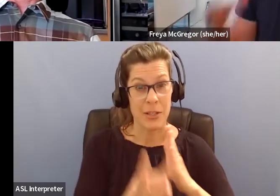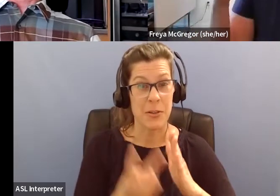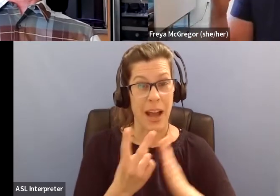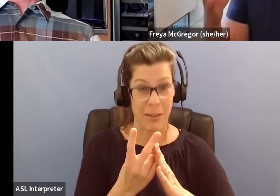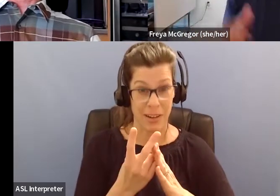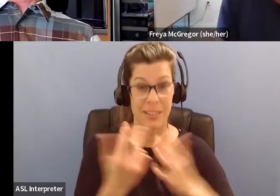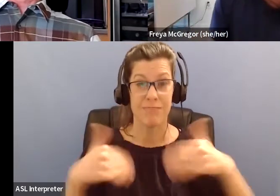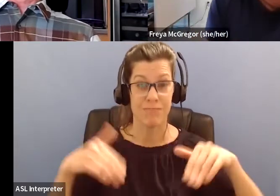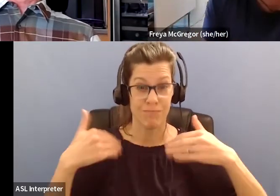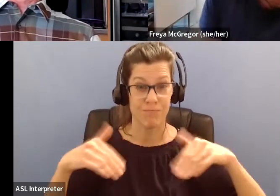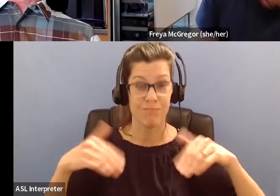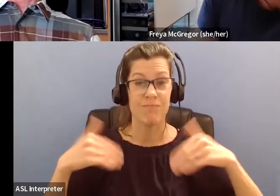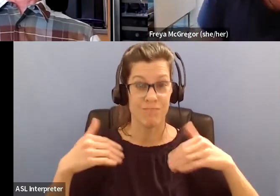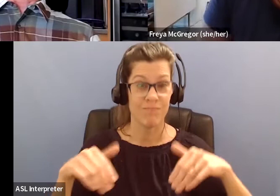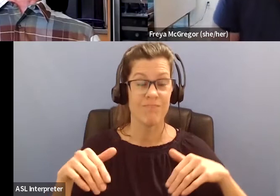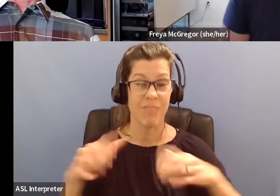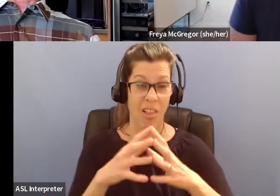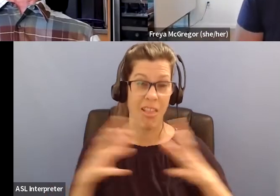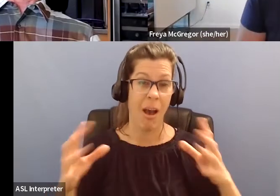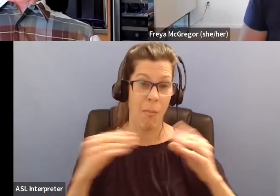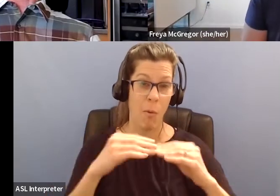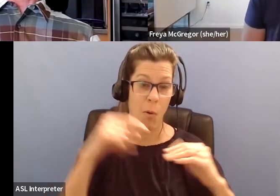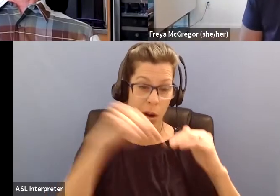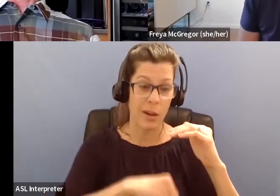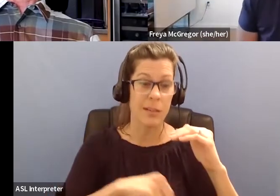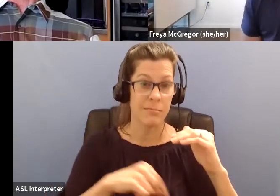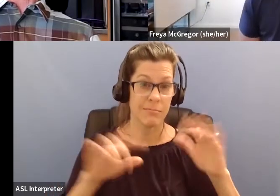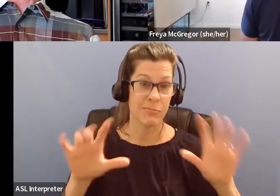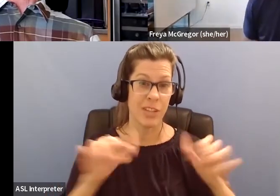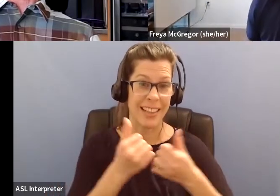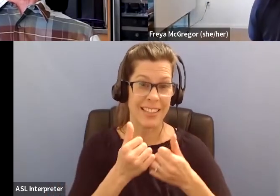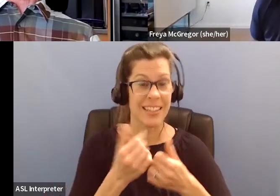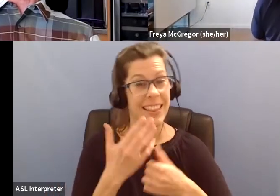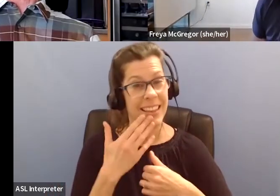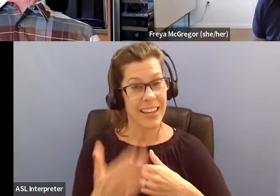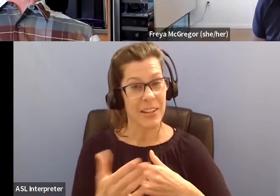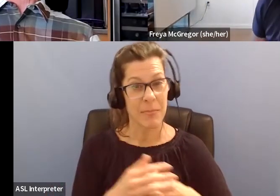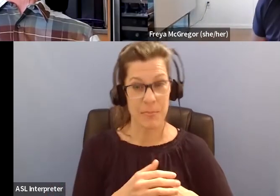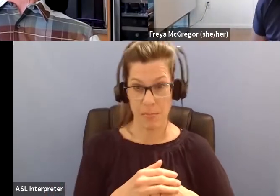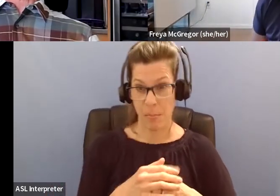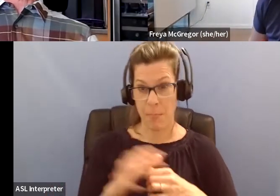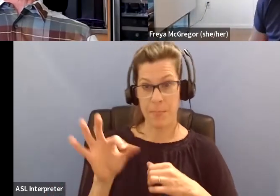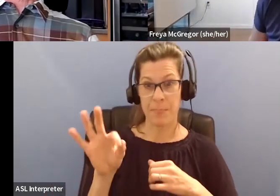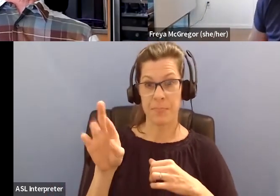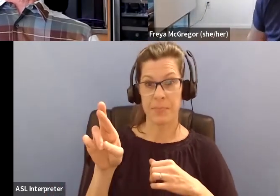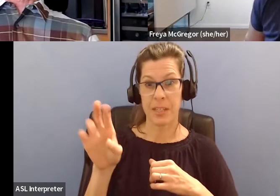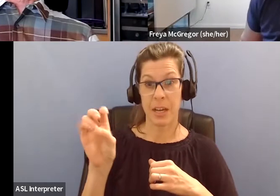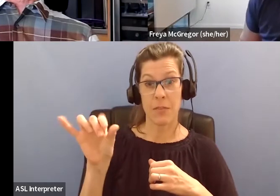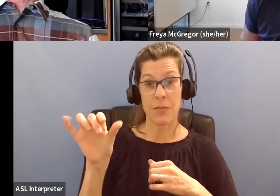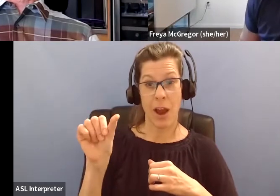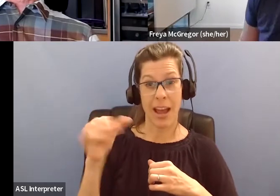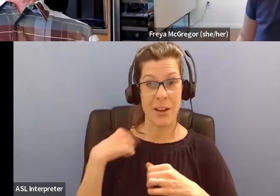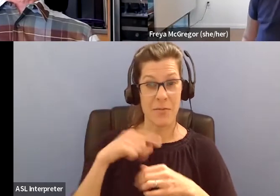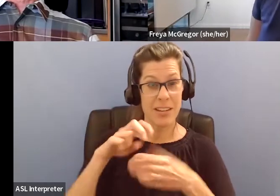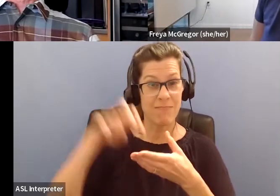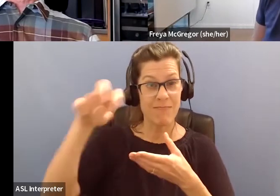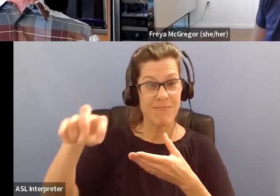Yeah. And for more than just one second. Exactly. Yep. Yeah. Yeah. Thank you. So, um, we skipped a little bit ahead there, but I did just want